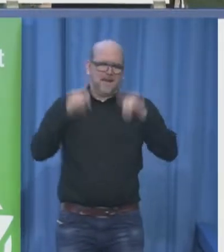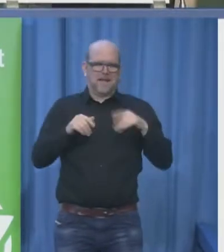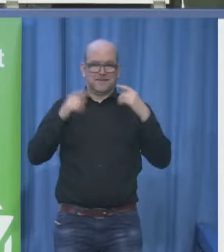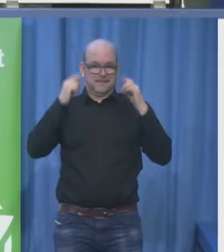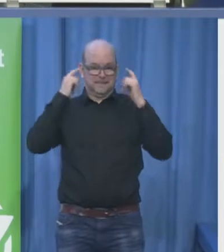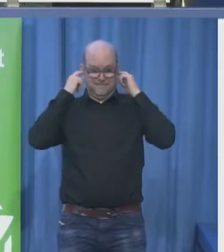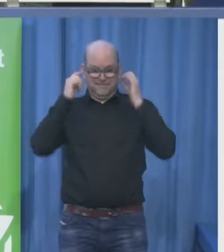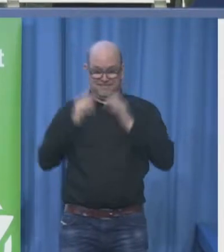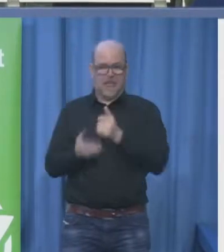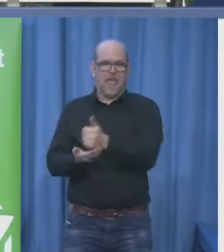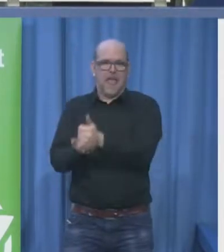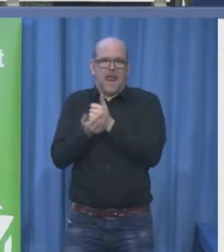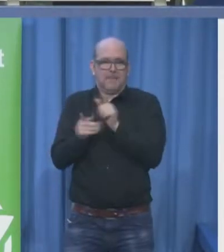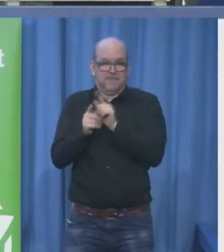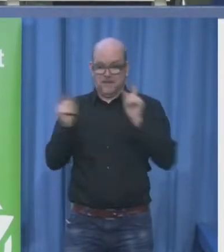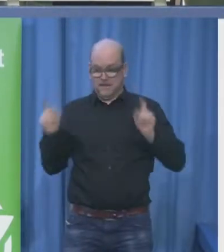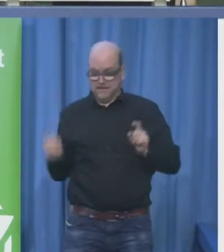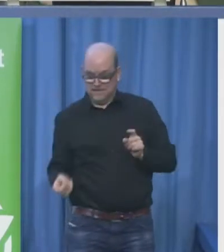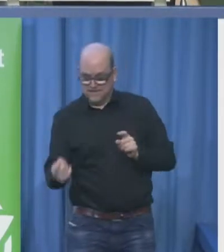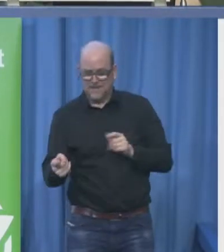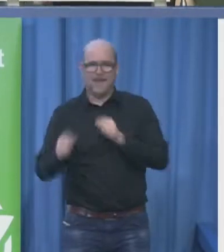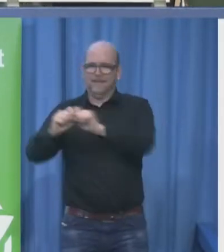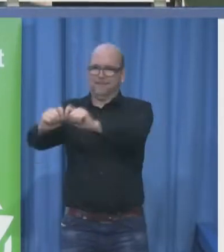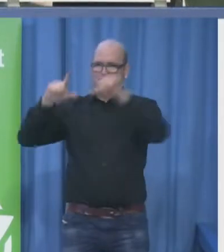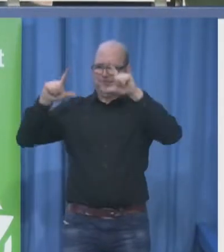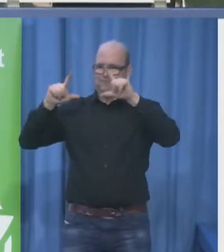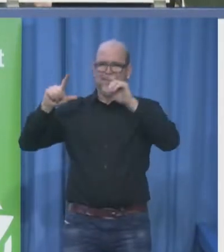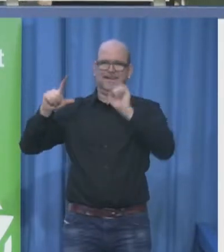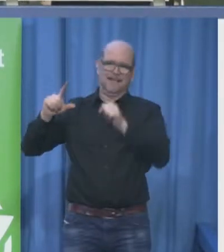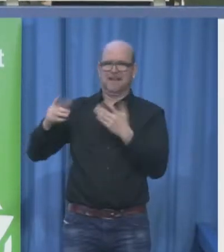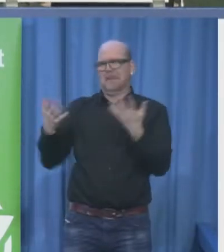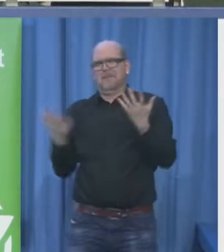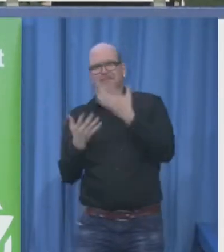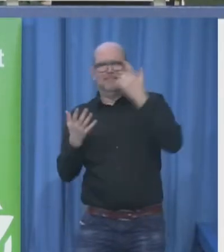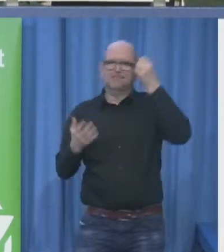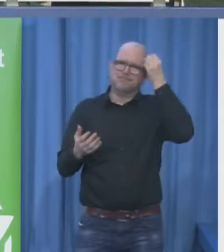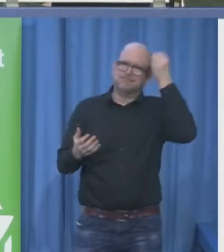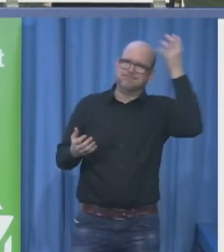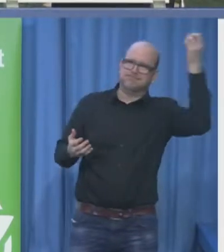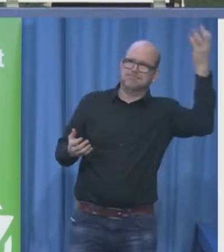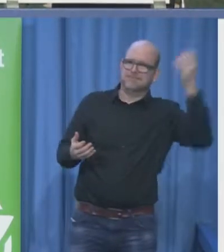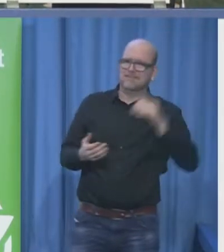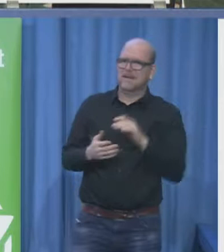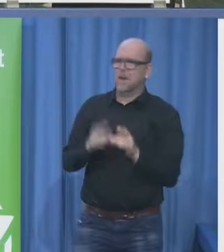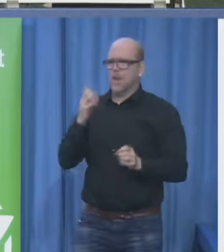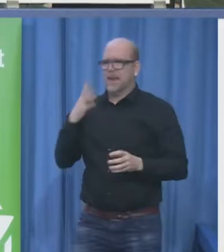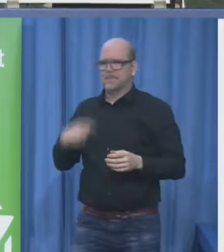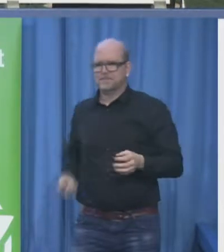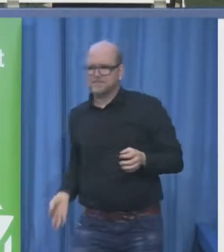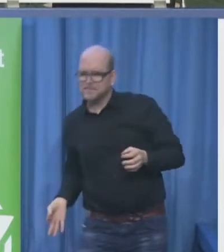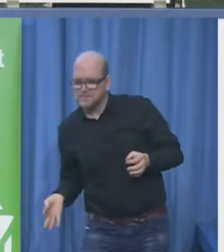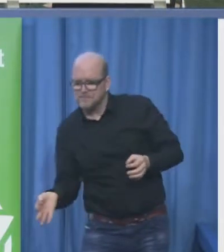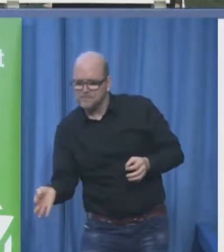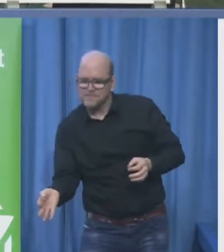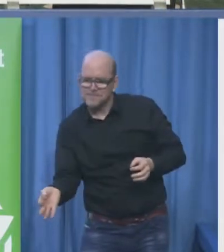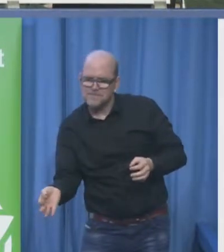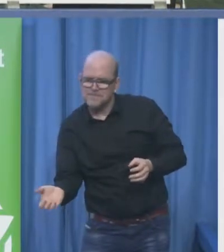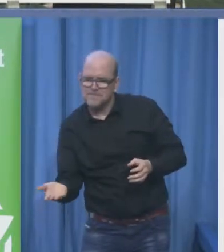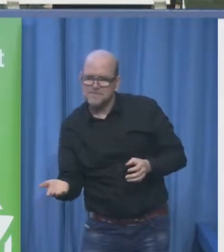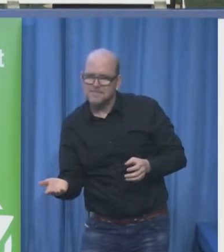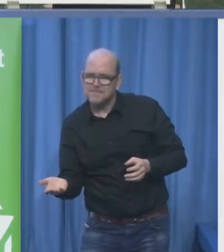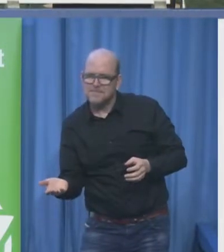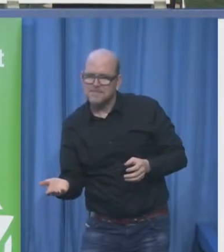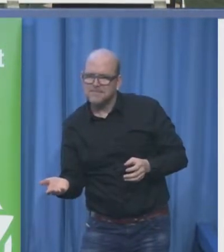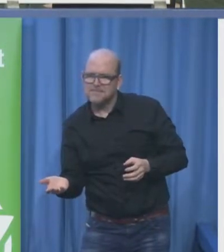the thing because you've got to you've got to put headphones into the machine obviously it doesn't just blur out enter